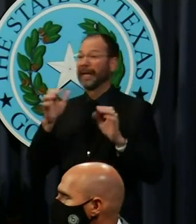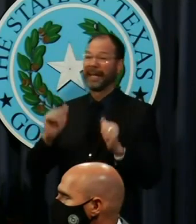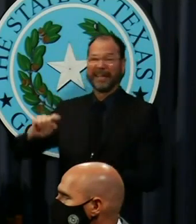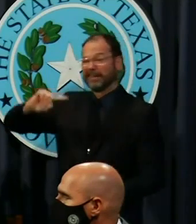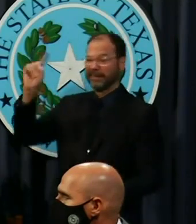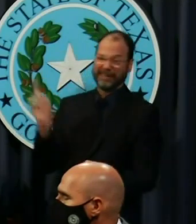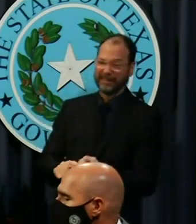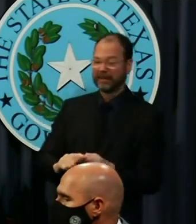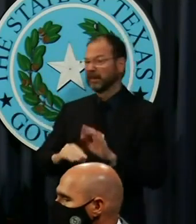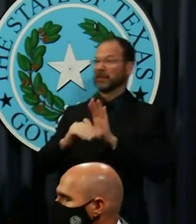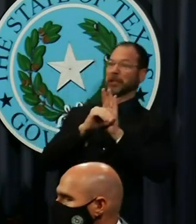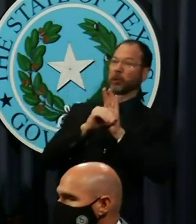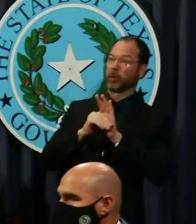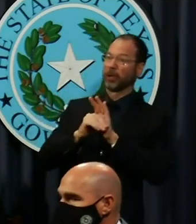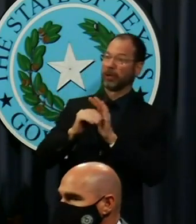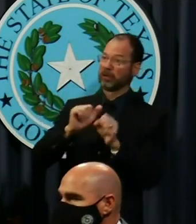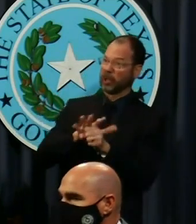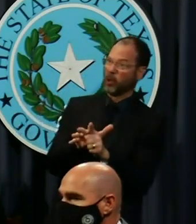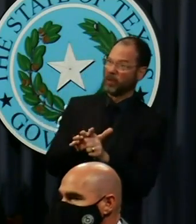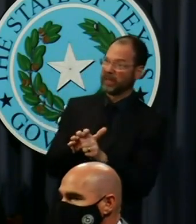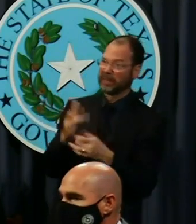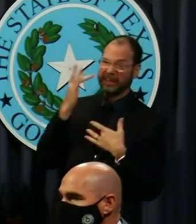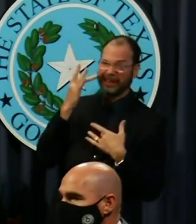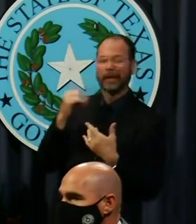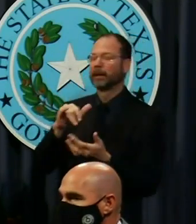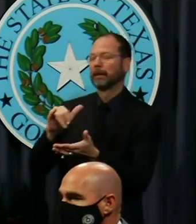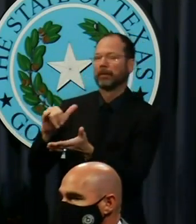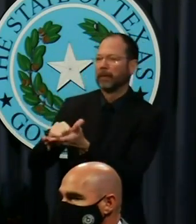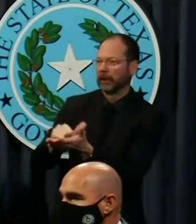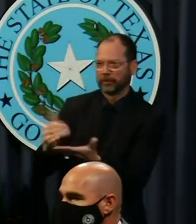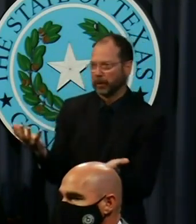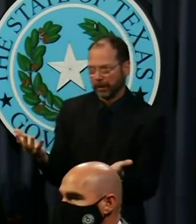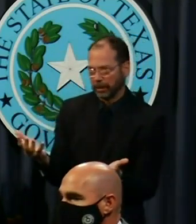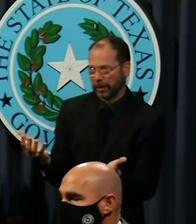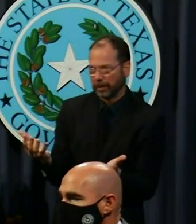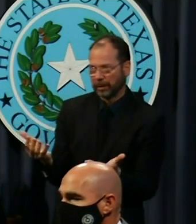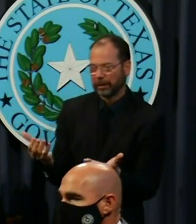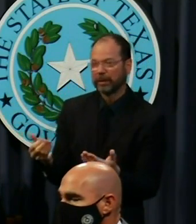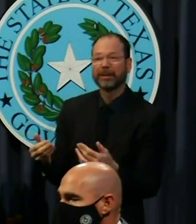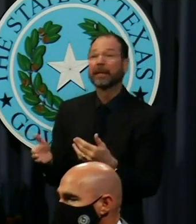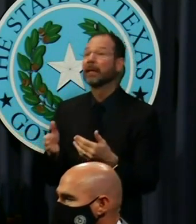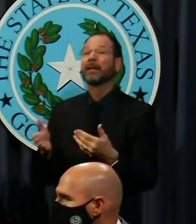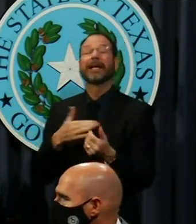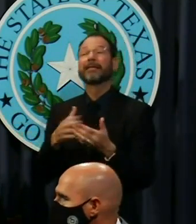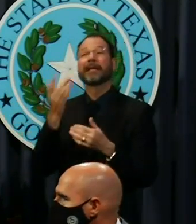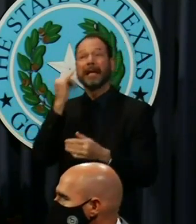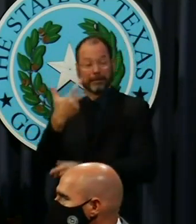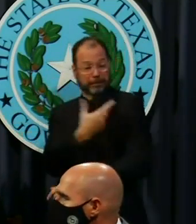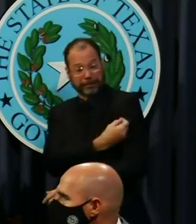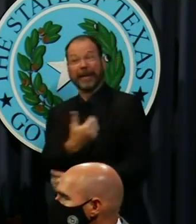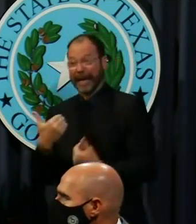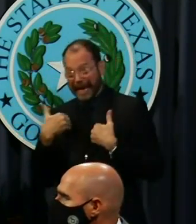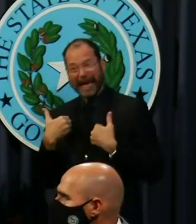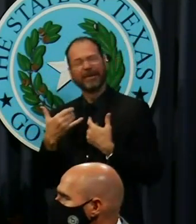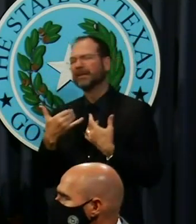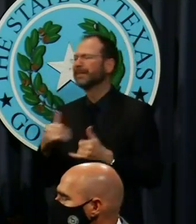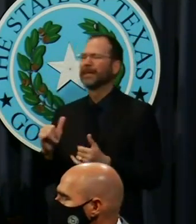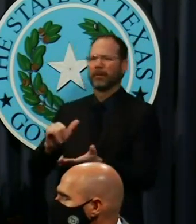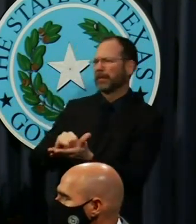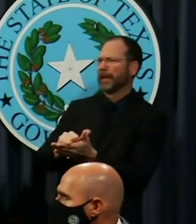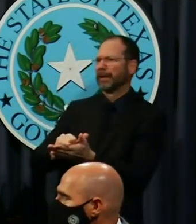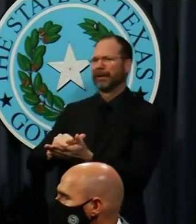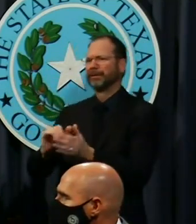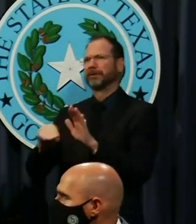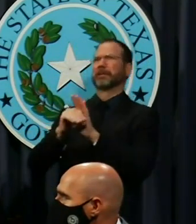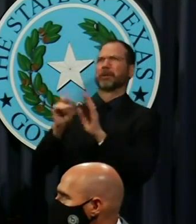COVID cases. That is impossible even after vaccines become available. The goal has